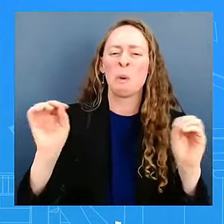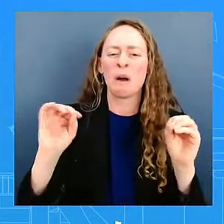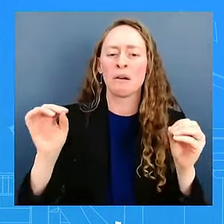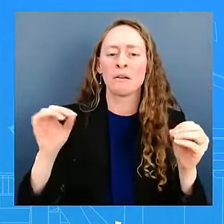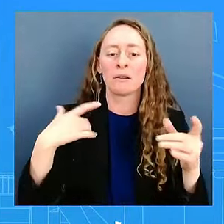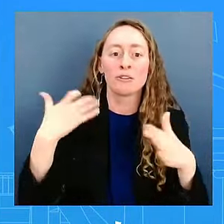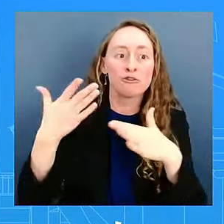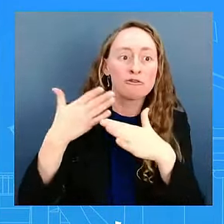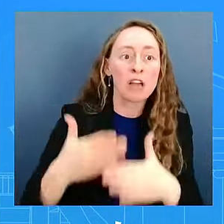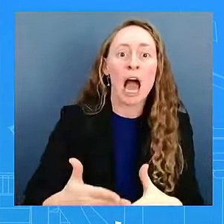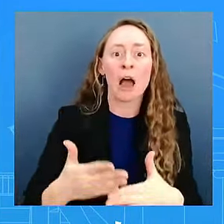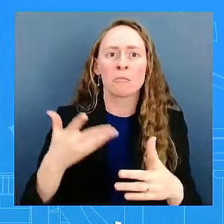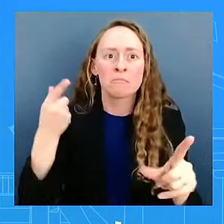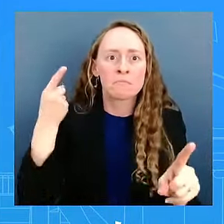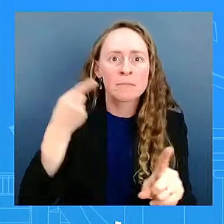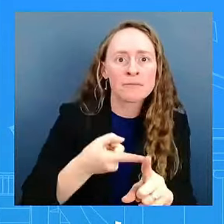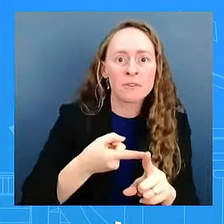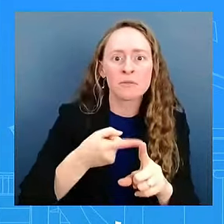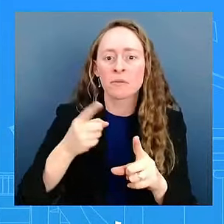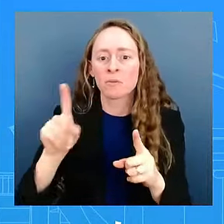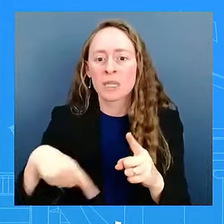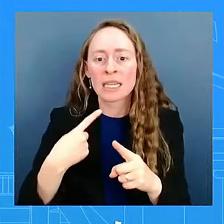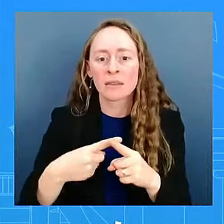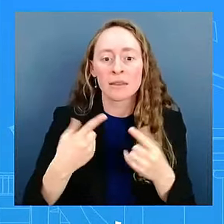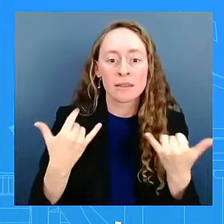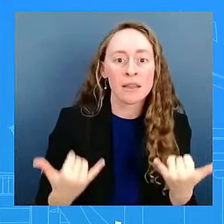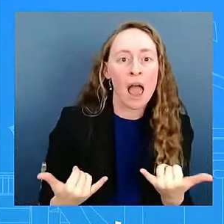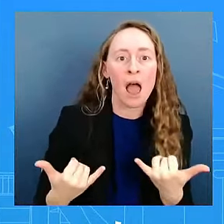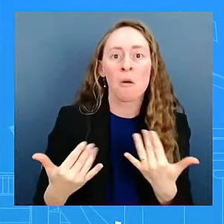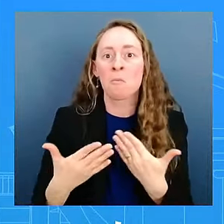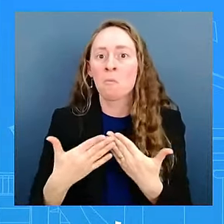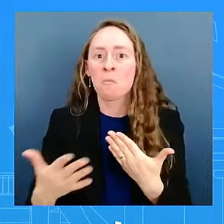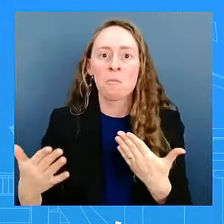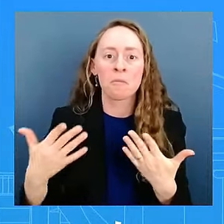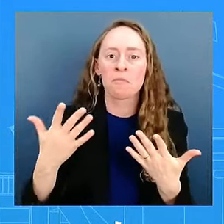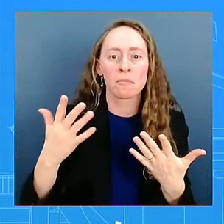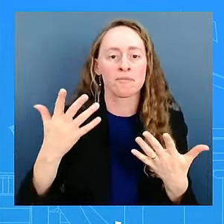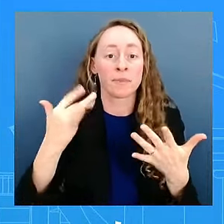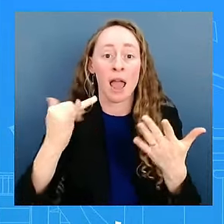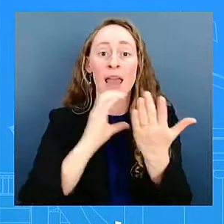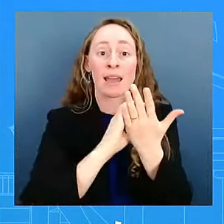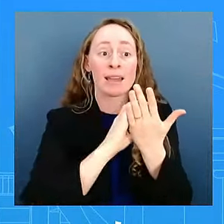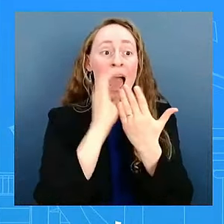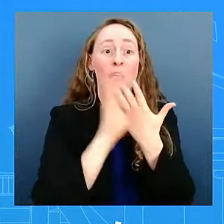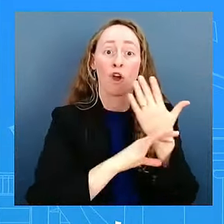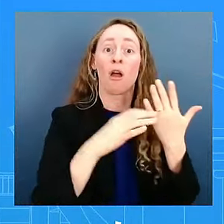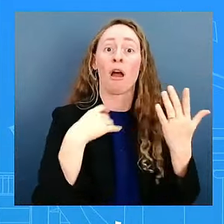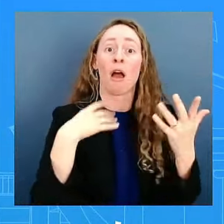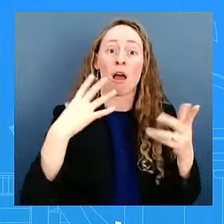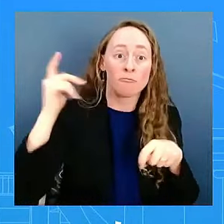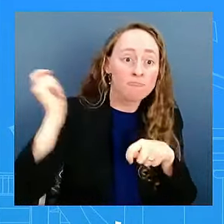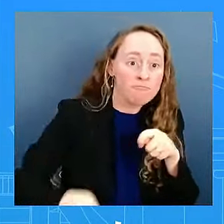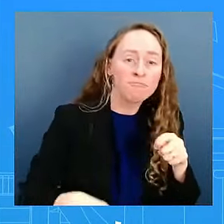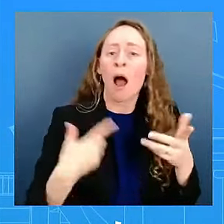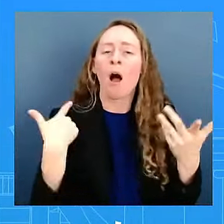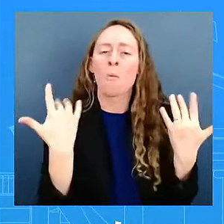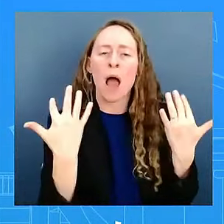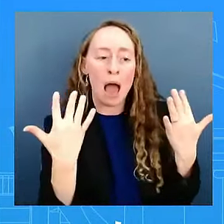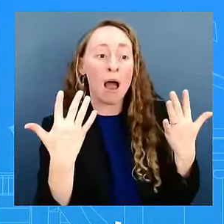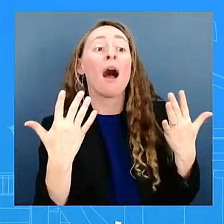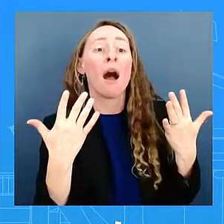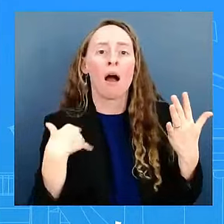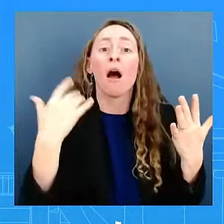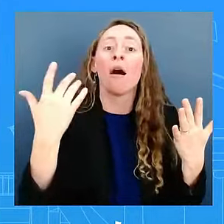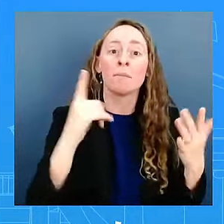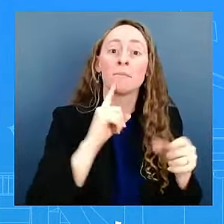when we lock things in, we certainly will share that. But you will see him. You will see and hear from him for sure later this week. And this is your